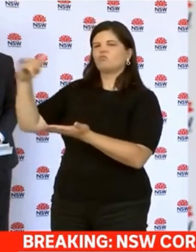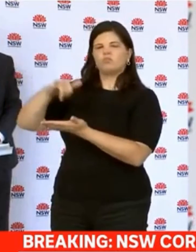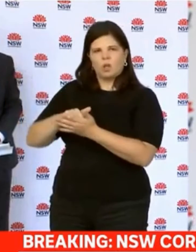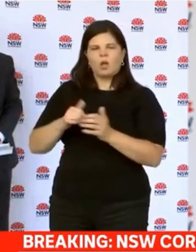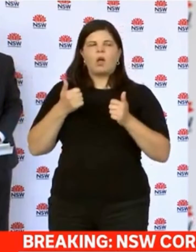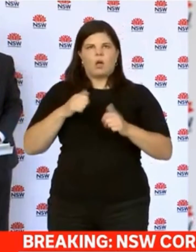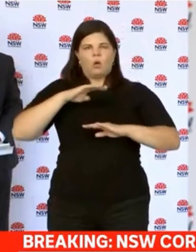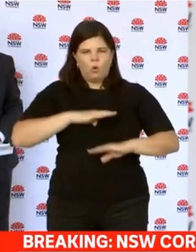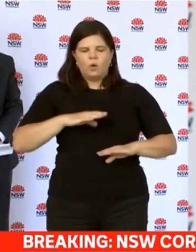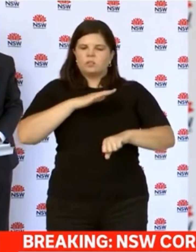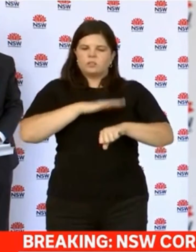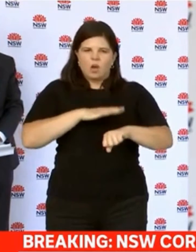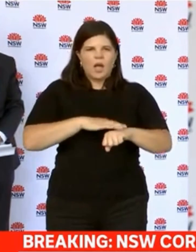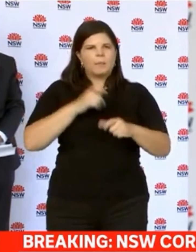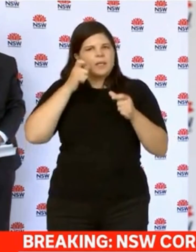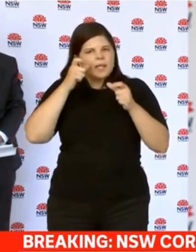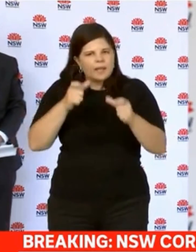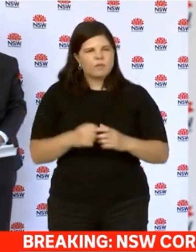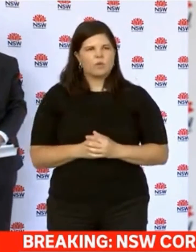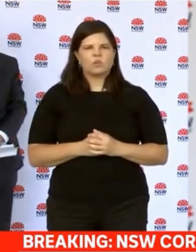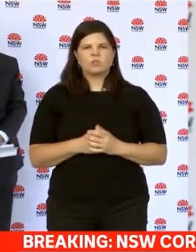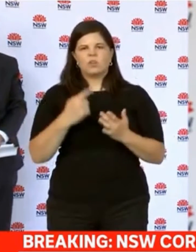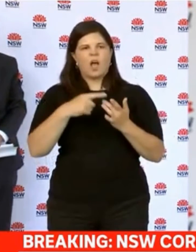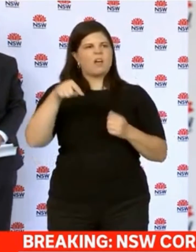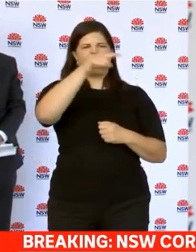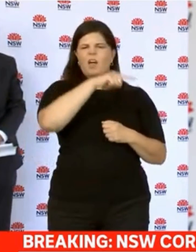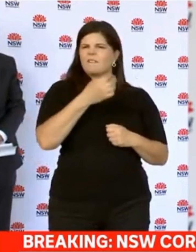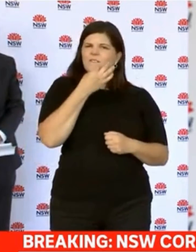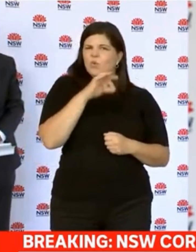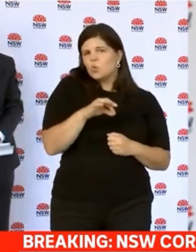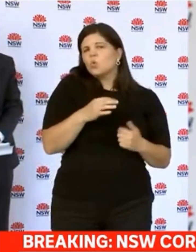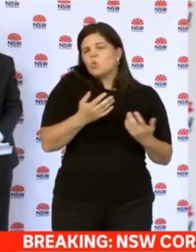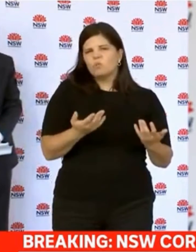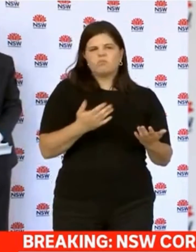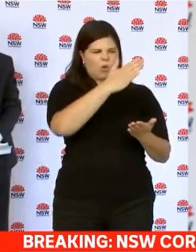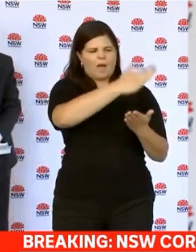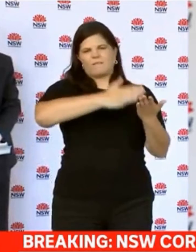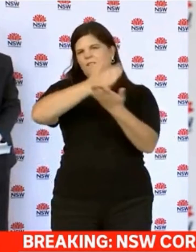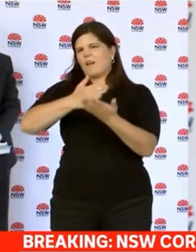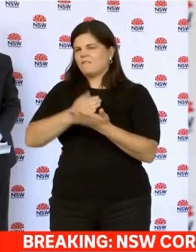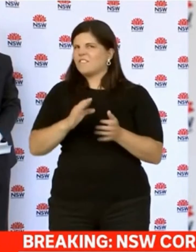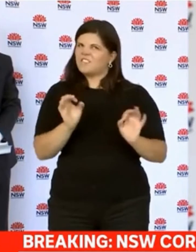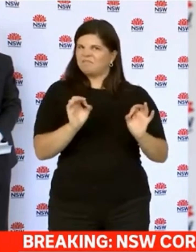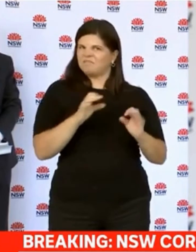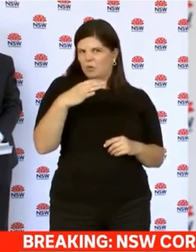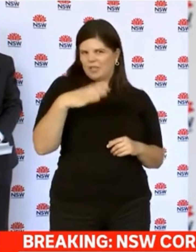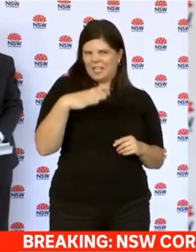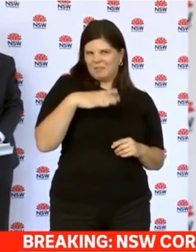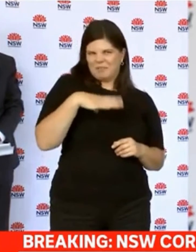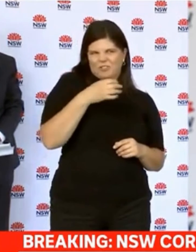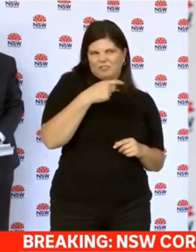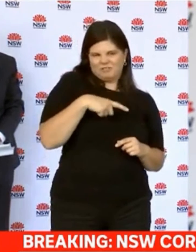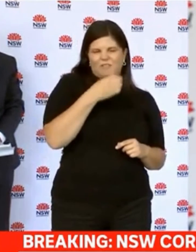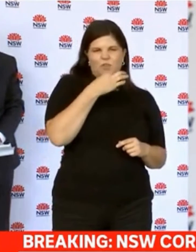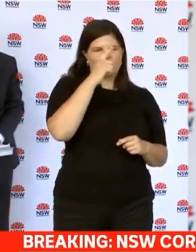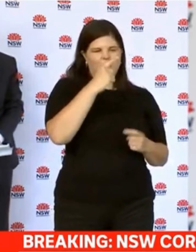have not had those rates reduced to the same extent because they're not carrying as much of the burden. But I'm relieved that for New South Wales, we're able to evaluate